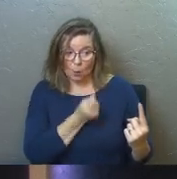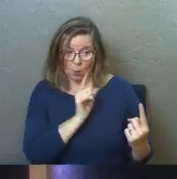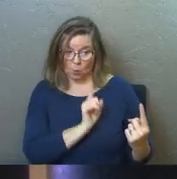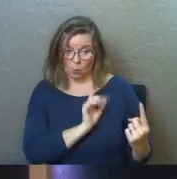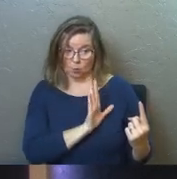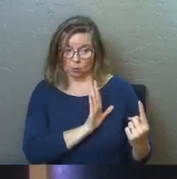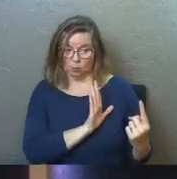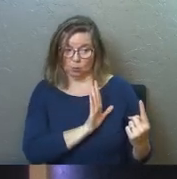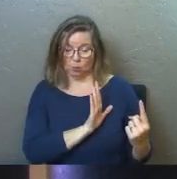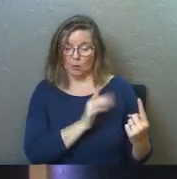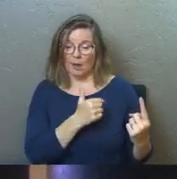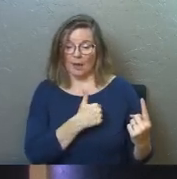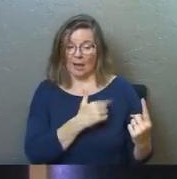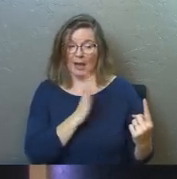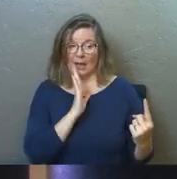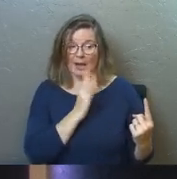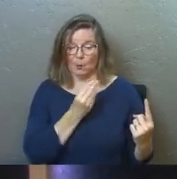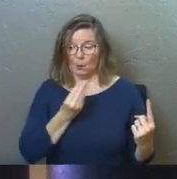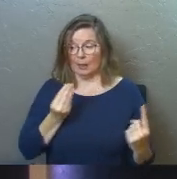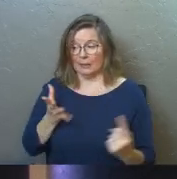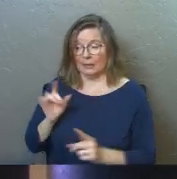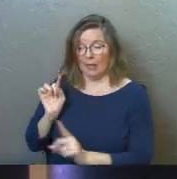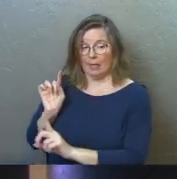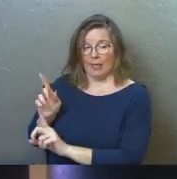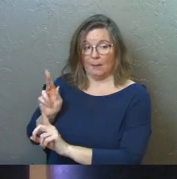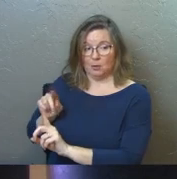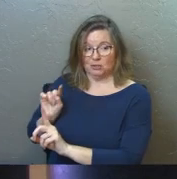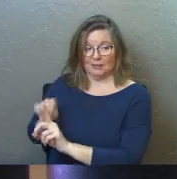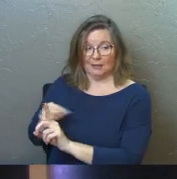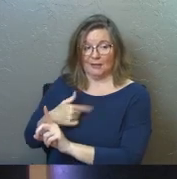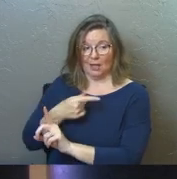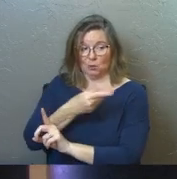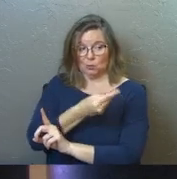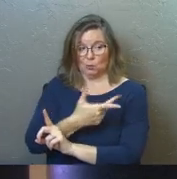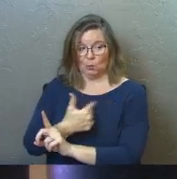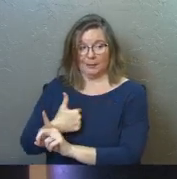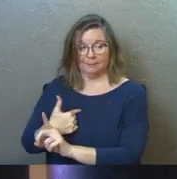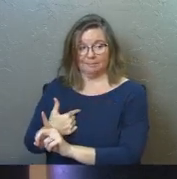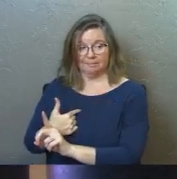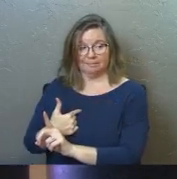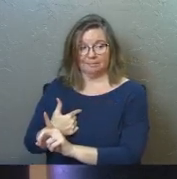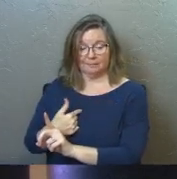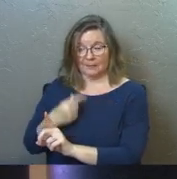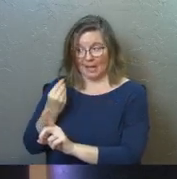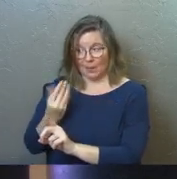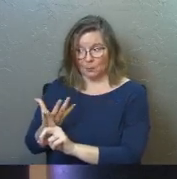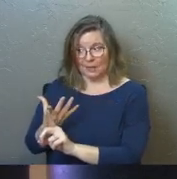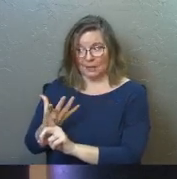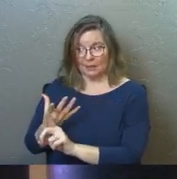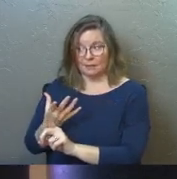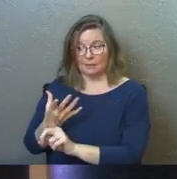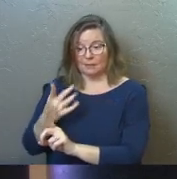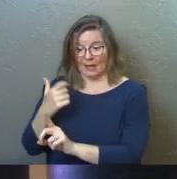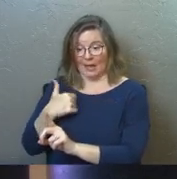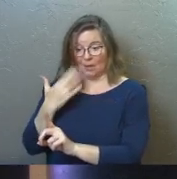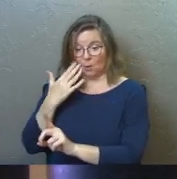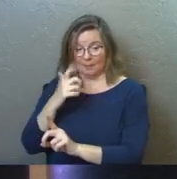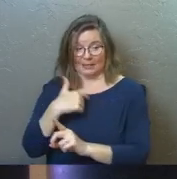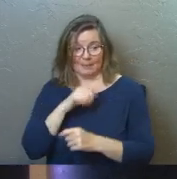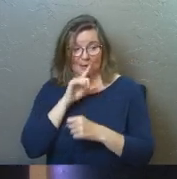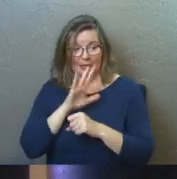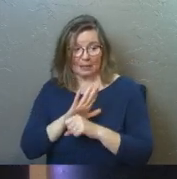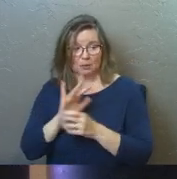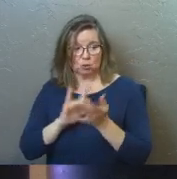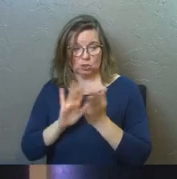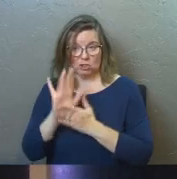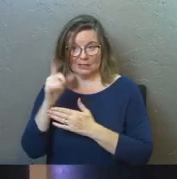the story that I am going to tell them that I know this. I'm going to recount it to them because I've made a